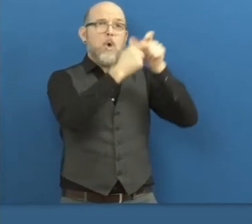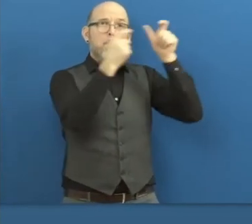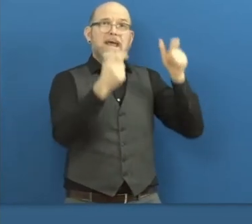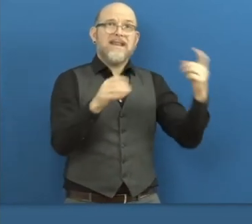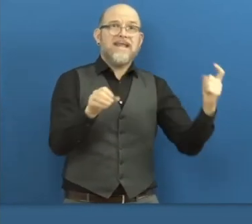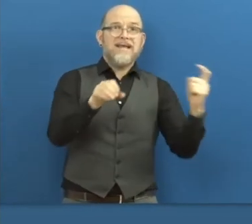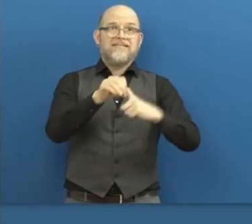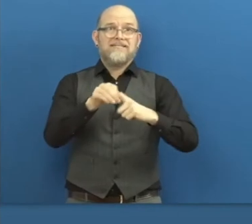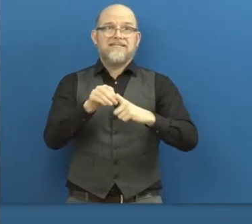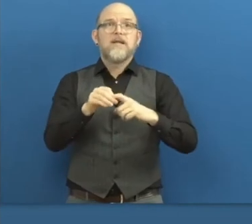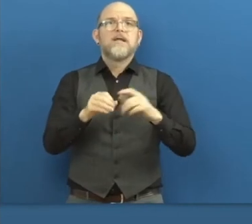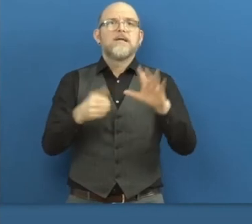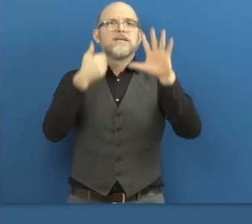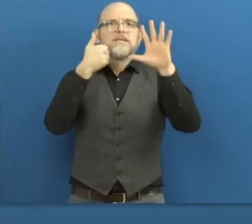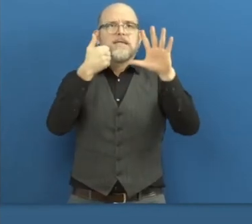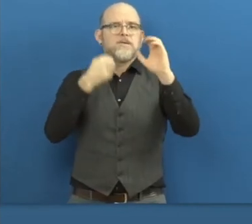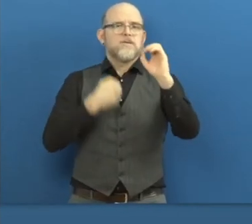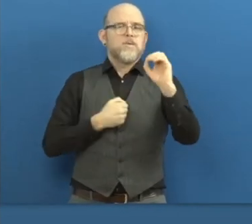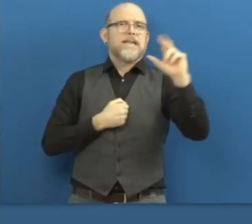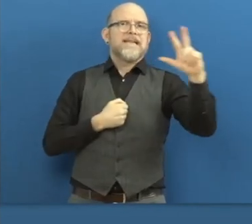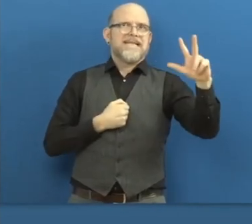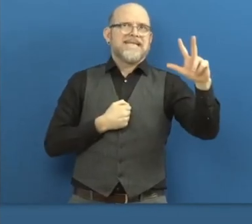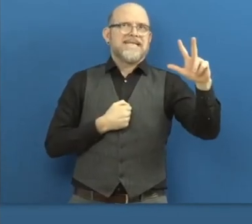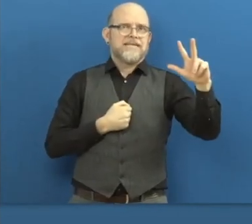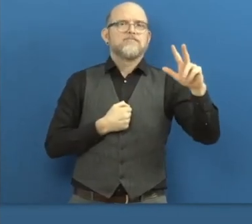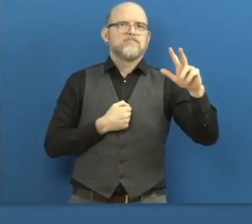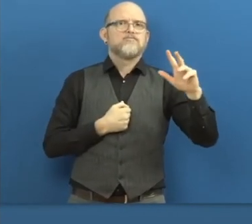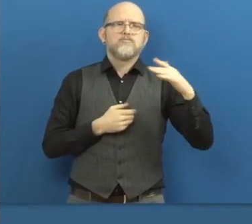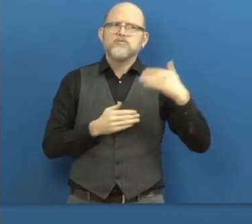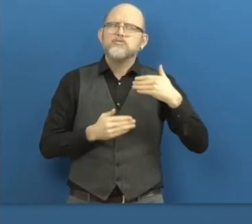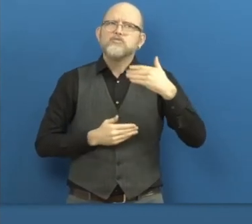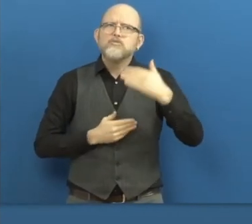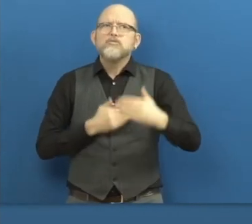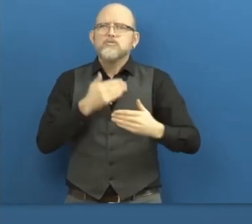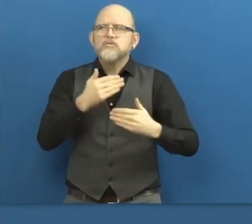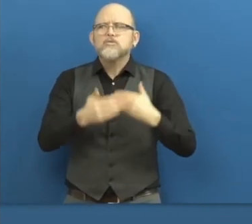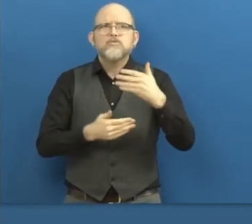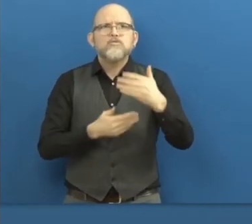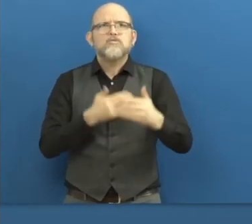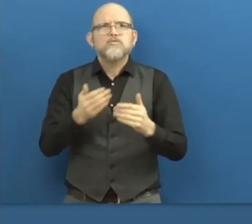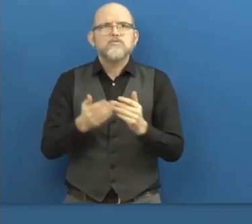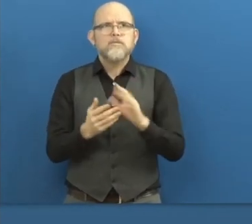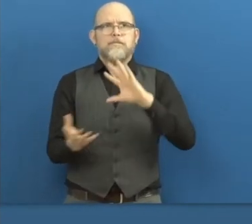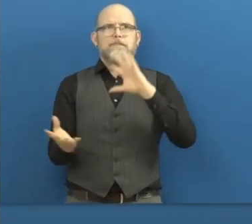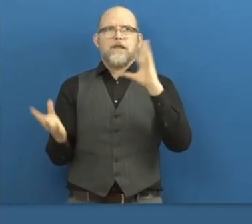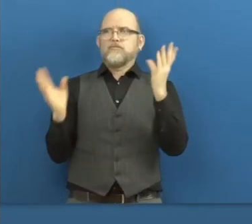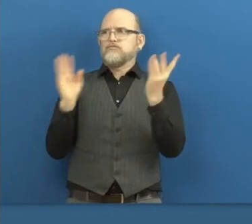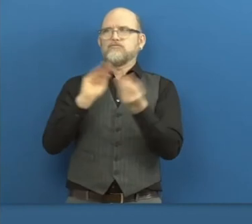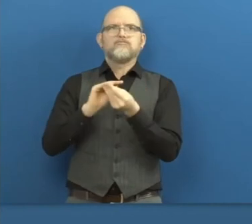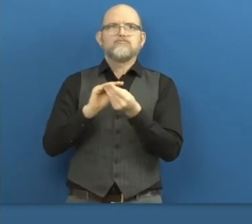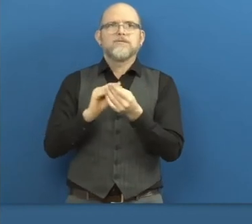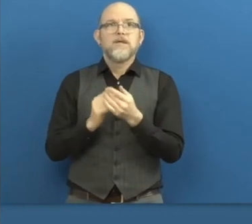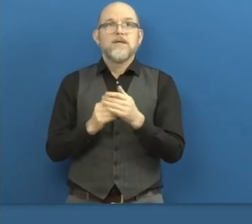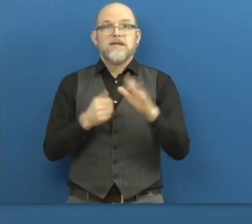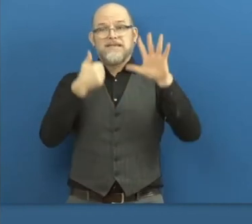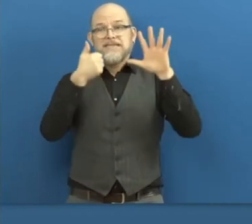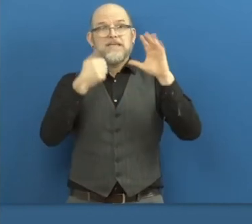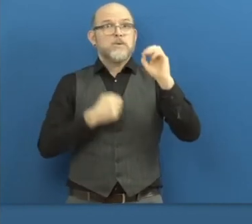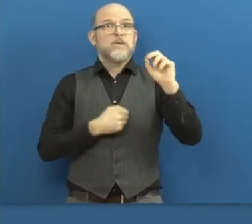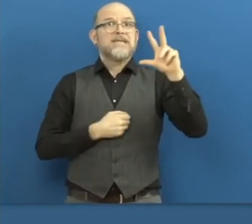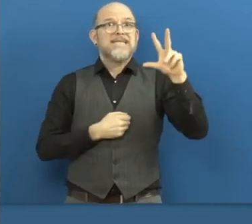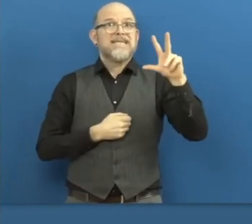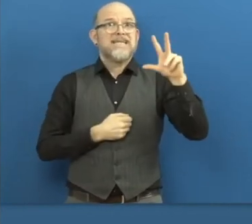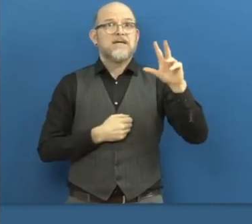603. So out of the 603, we have managed to place